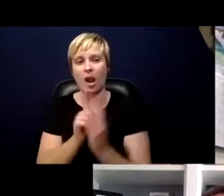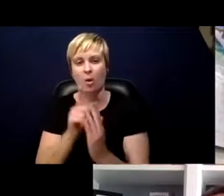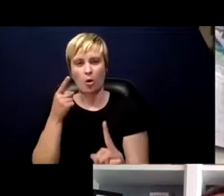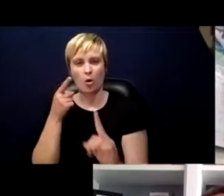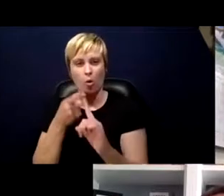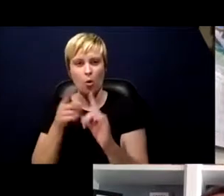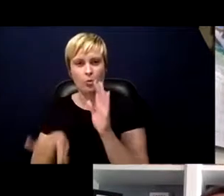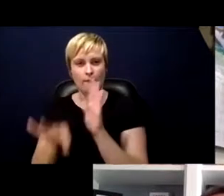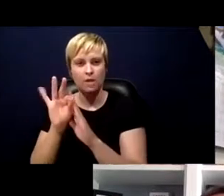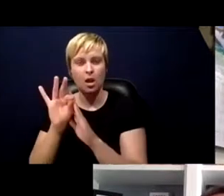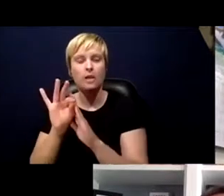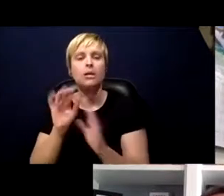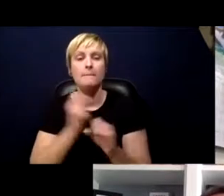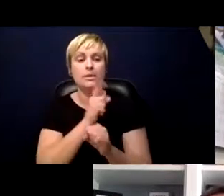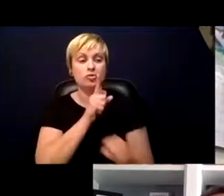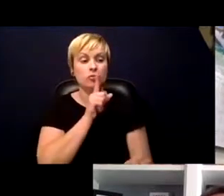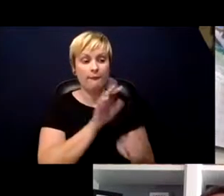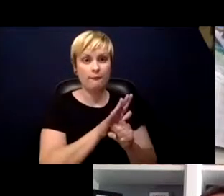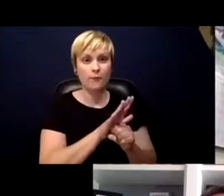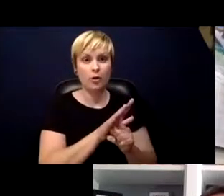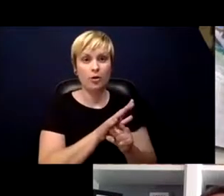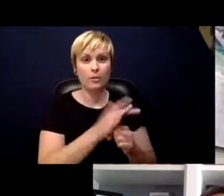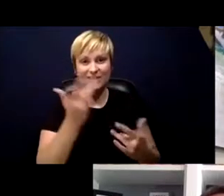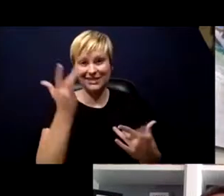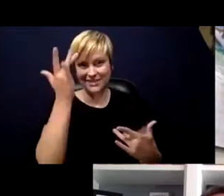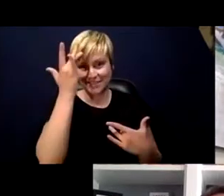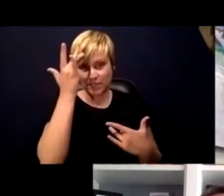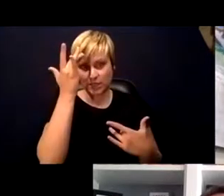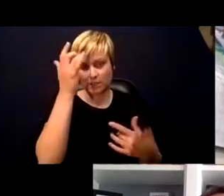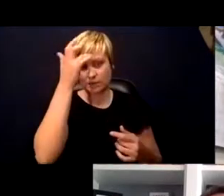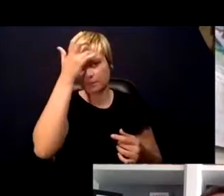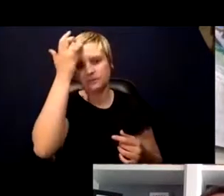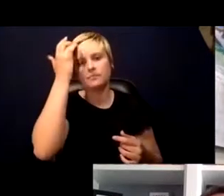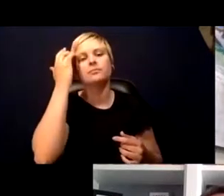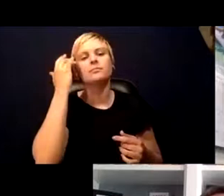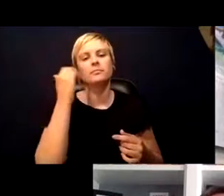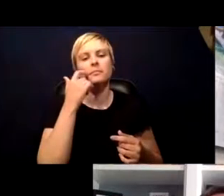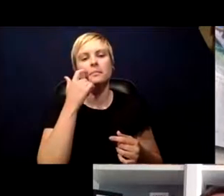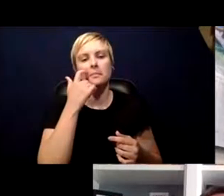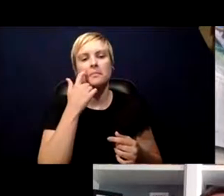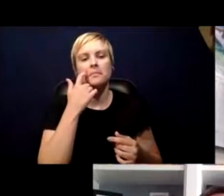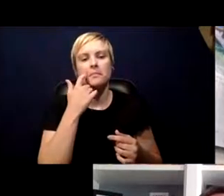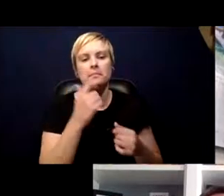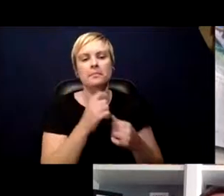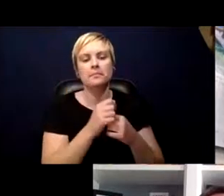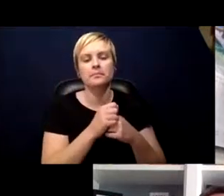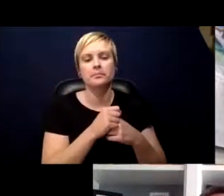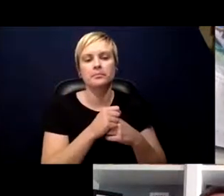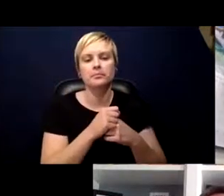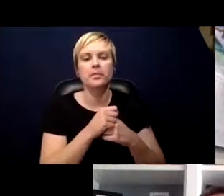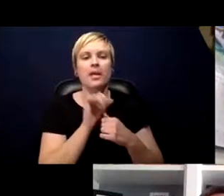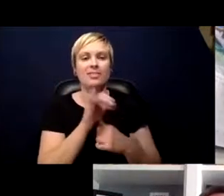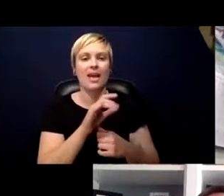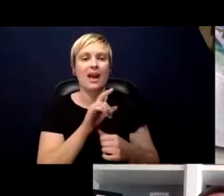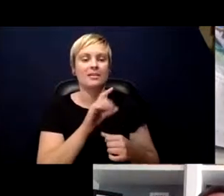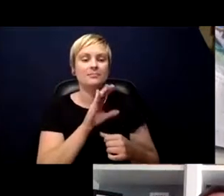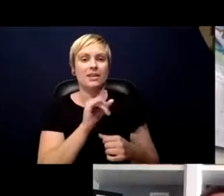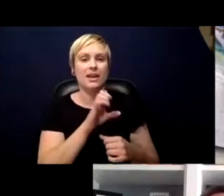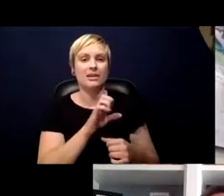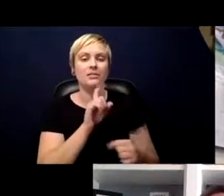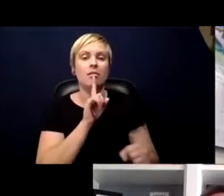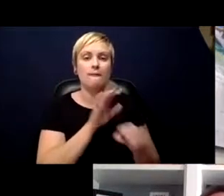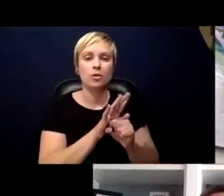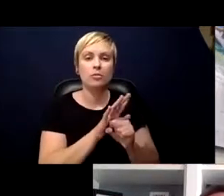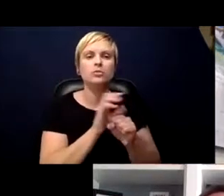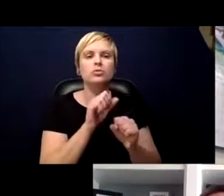confirmed case reaches the DEX or the surveillance team that a case is confirmed, you can reach